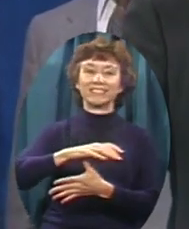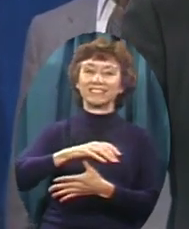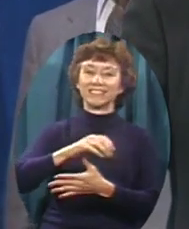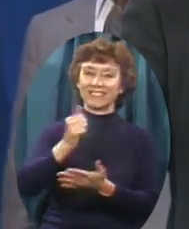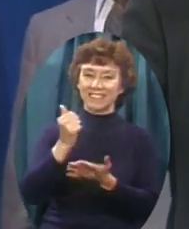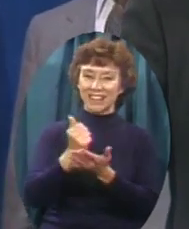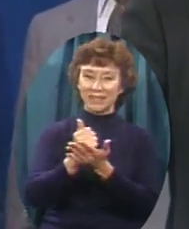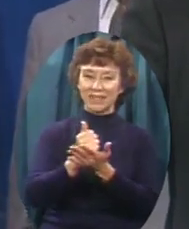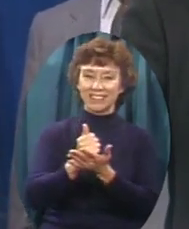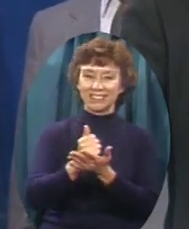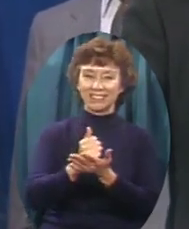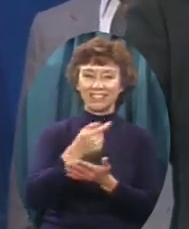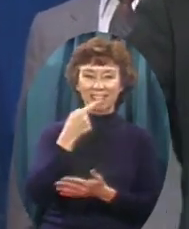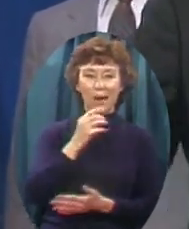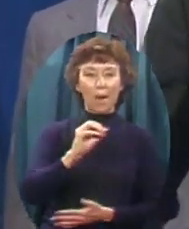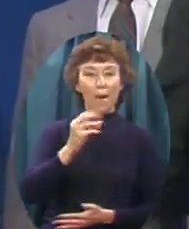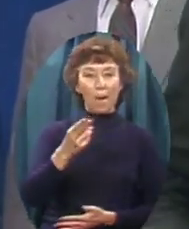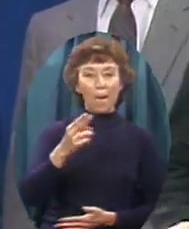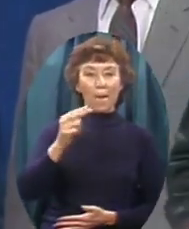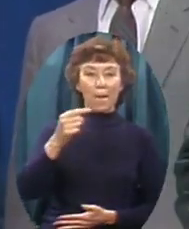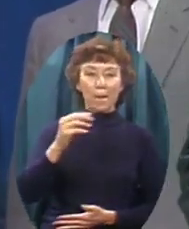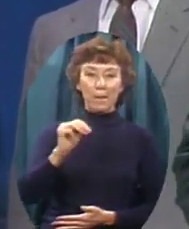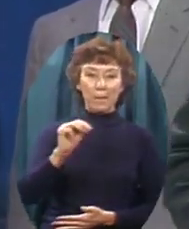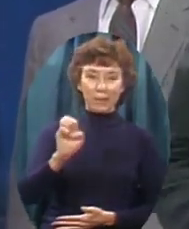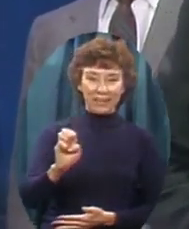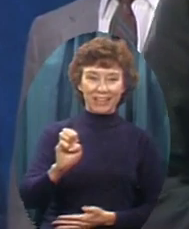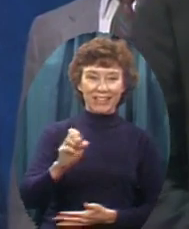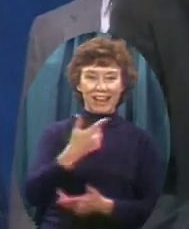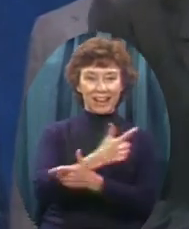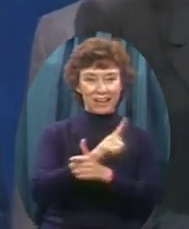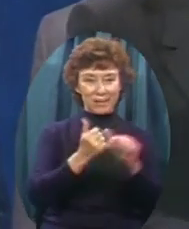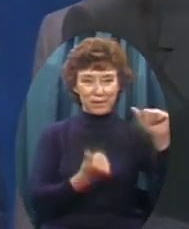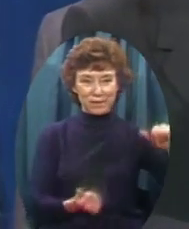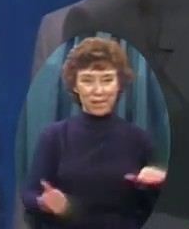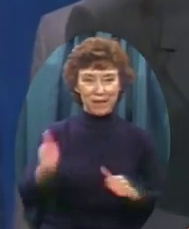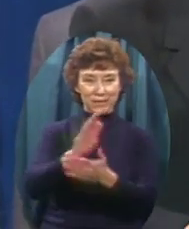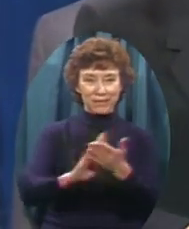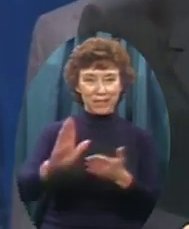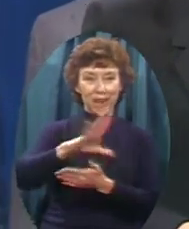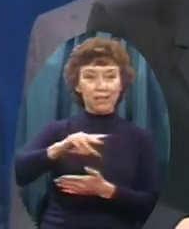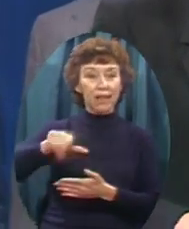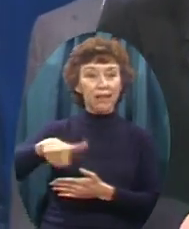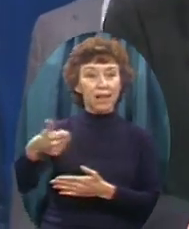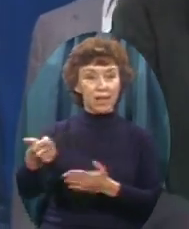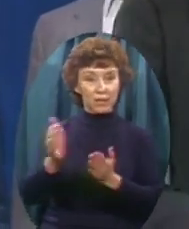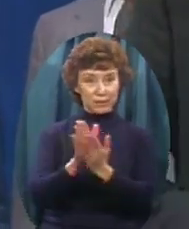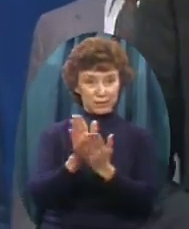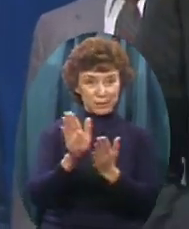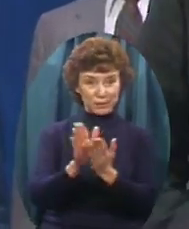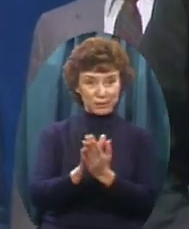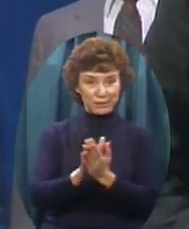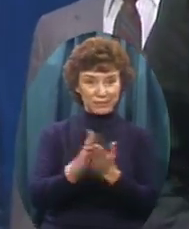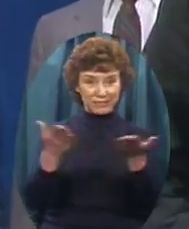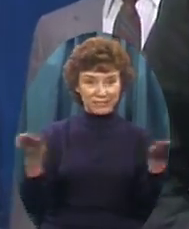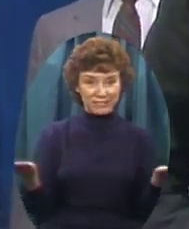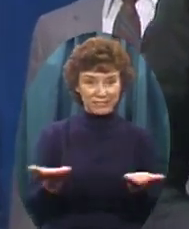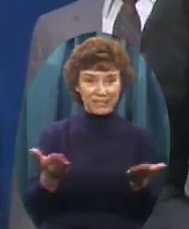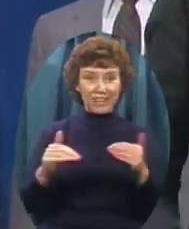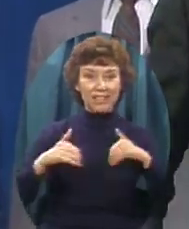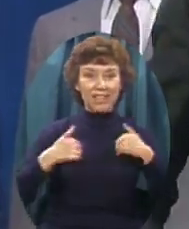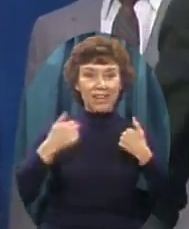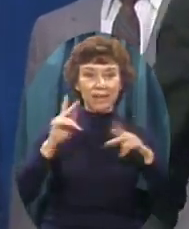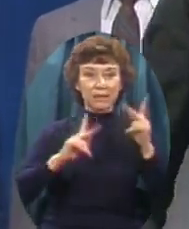All right. Liberty Baptist College and Schools. Young people,